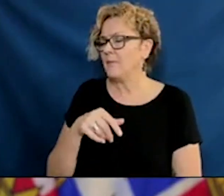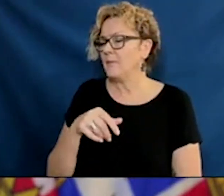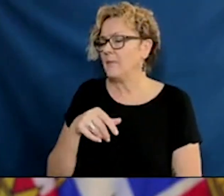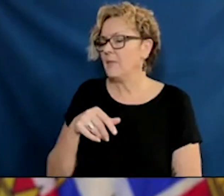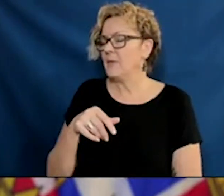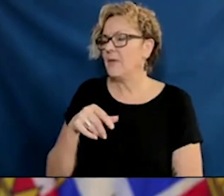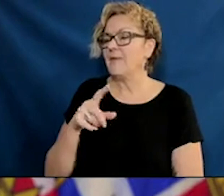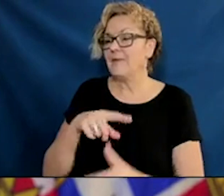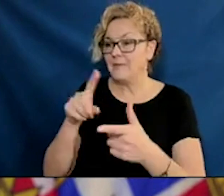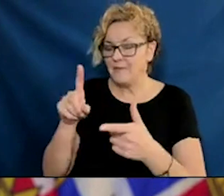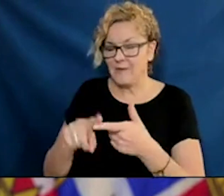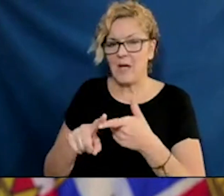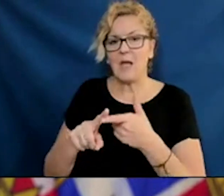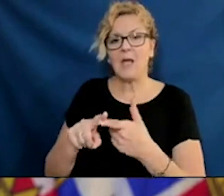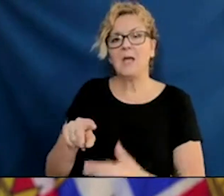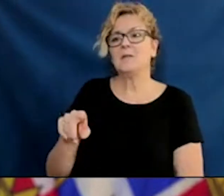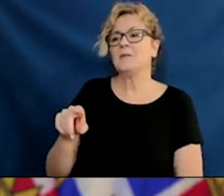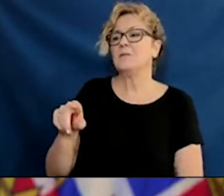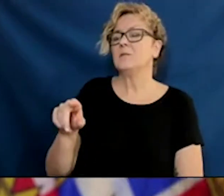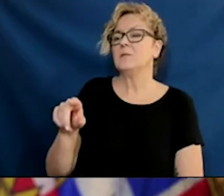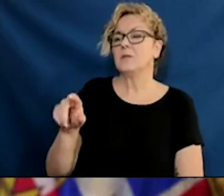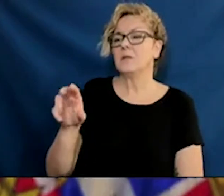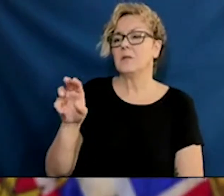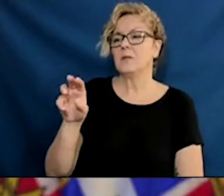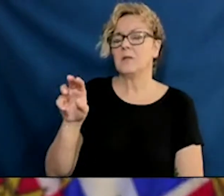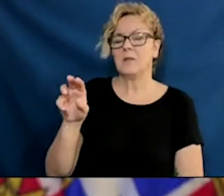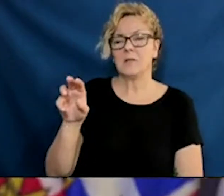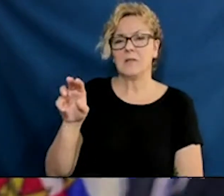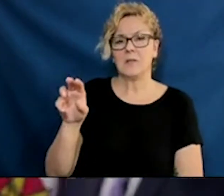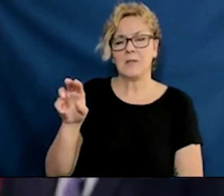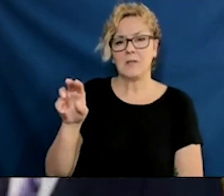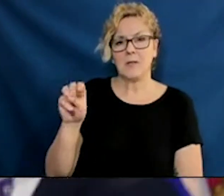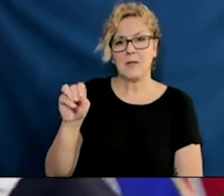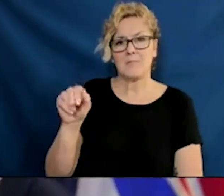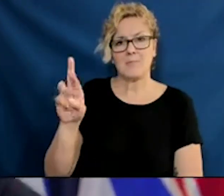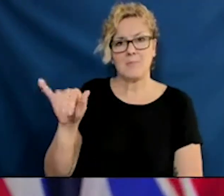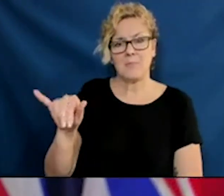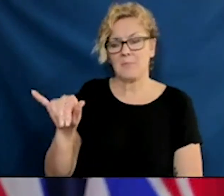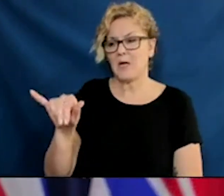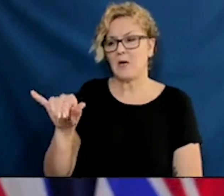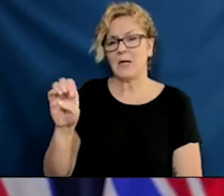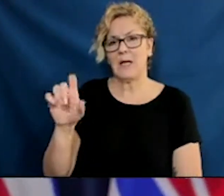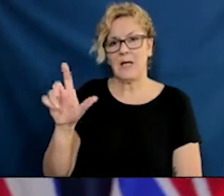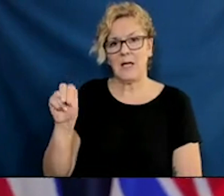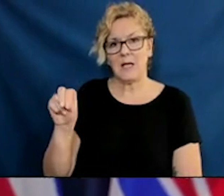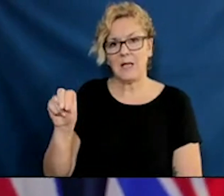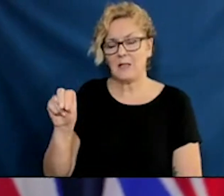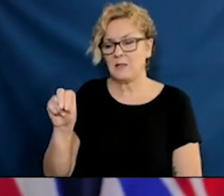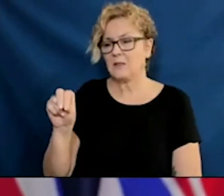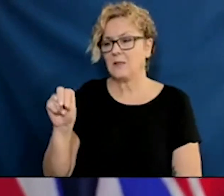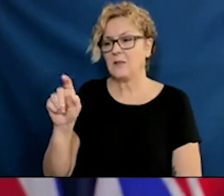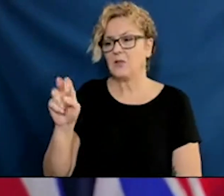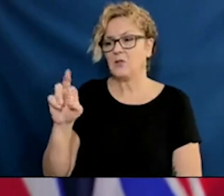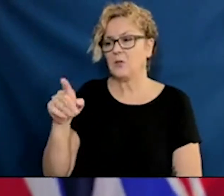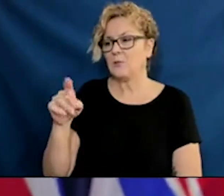been set up? And have those indigenous liaison positions been implemented in the health authorities?